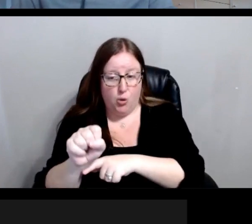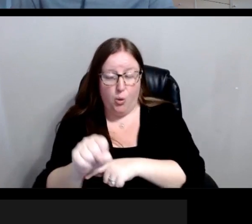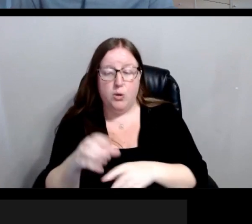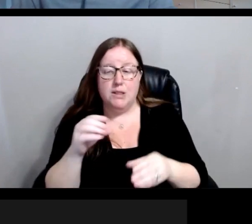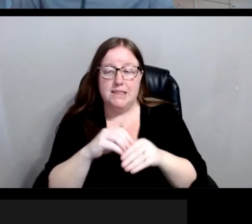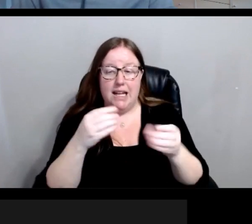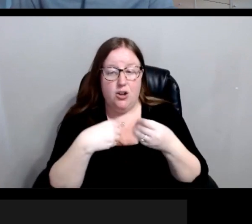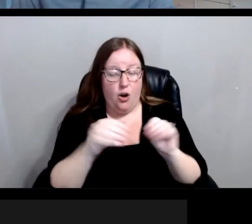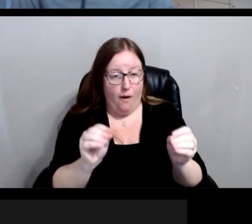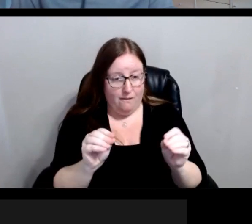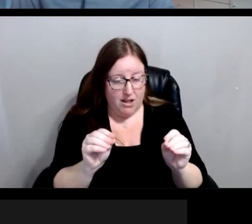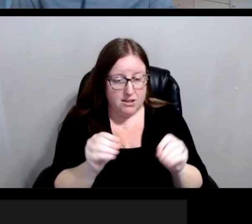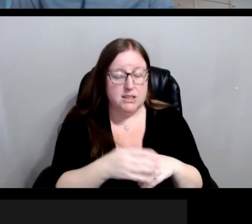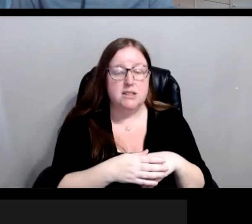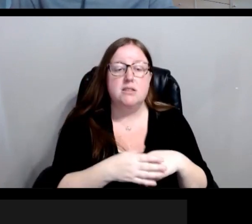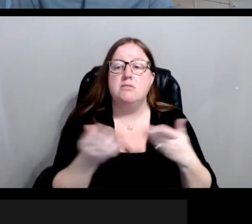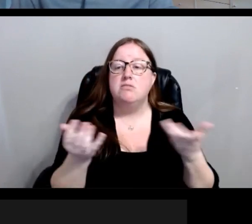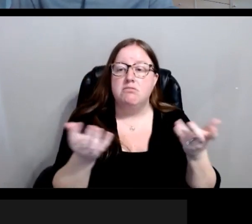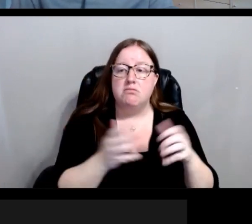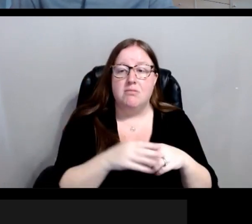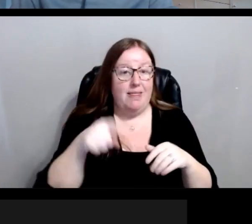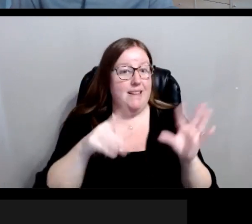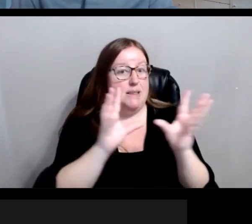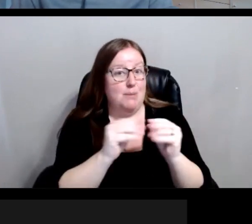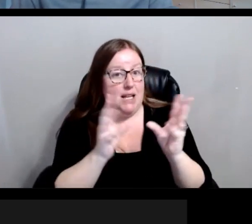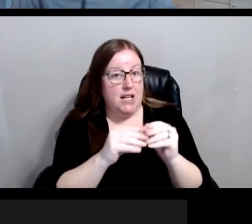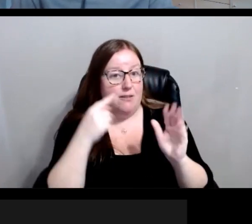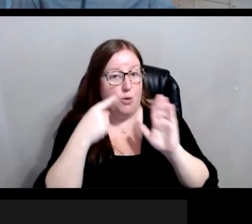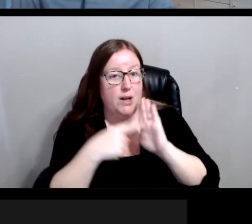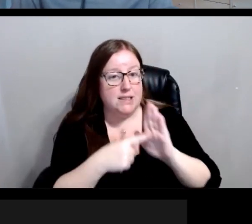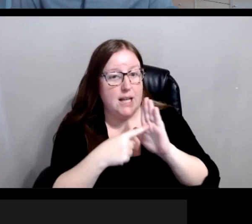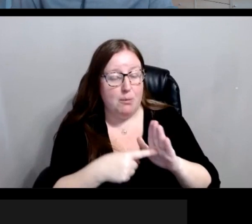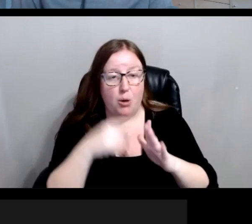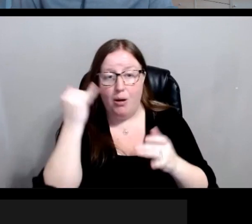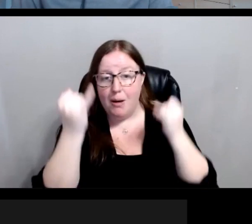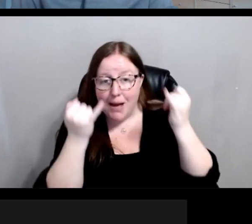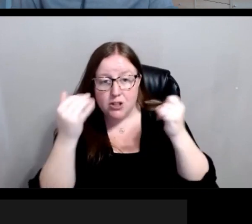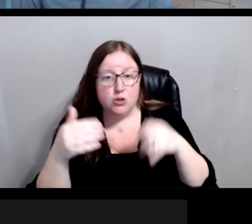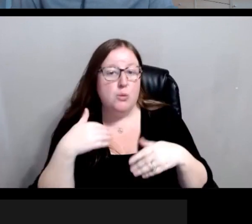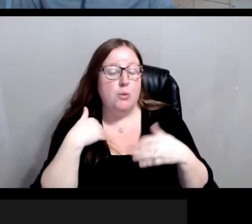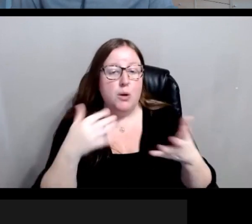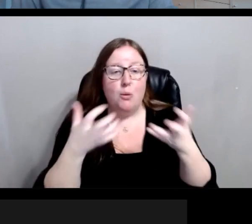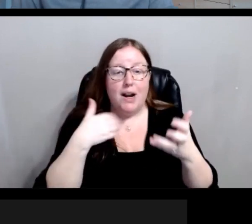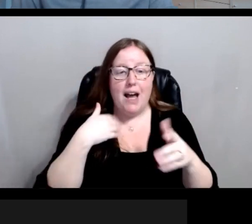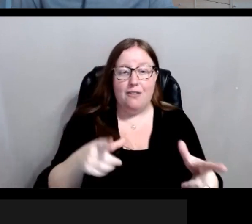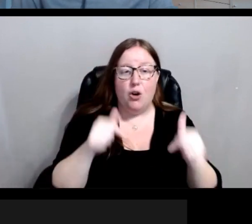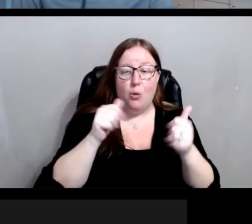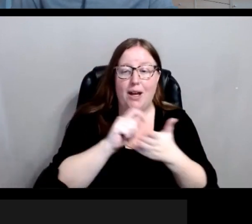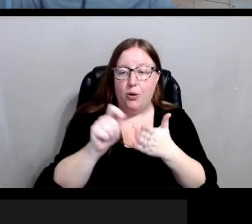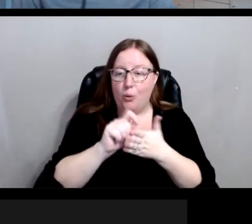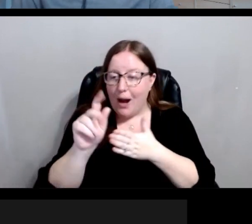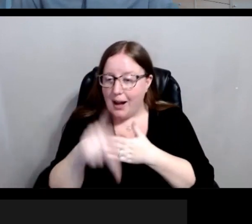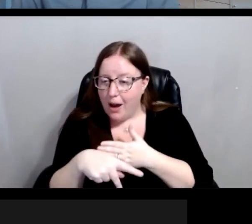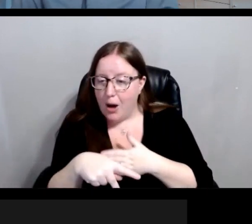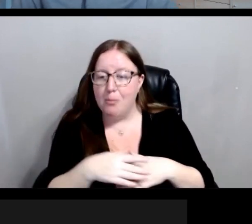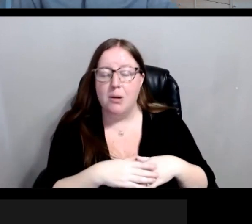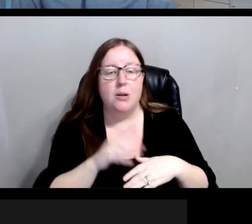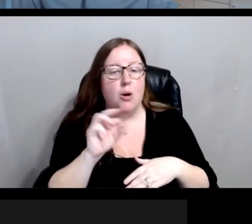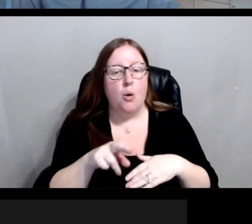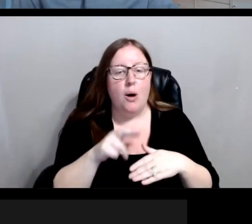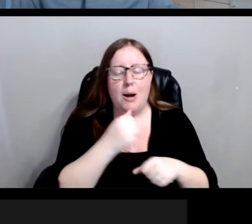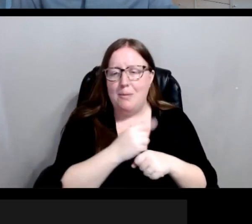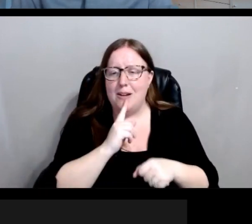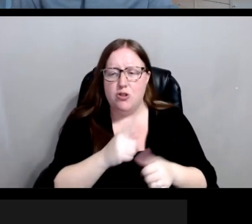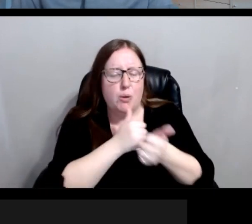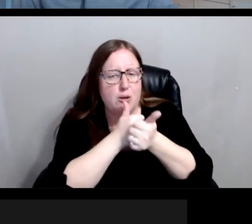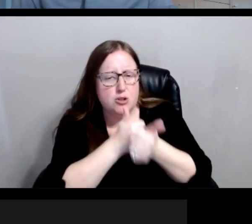setting. If, you know, this meeting, for example, imagine we wanted to have a quick write-up of it or make sure we were tracking all